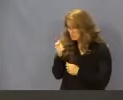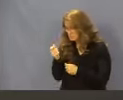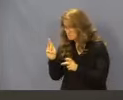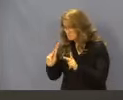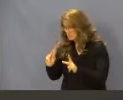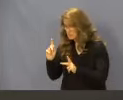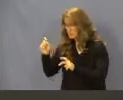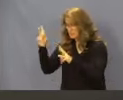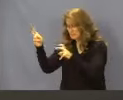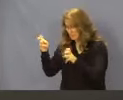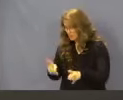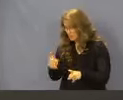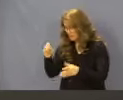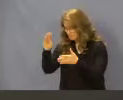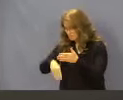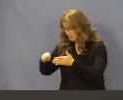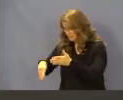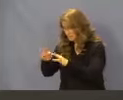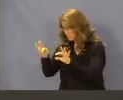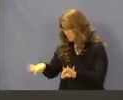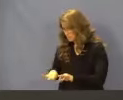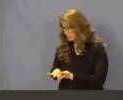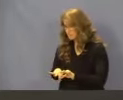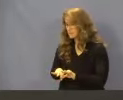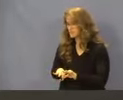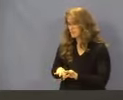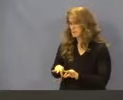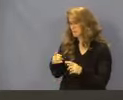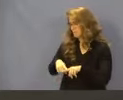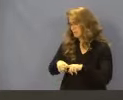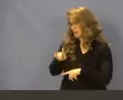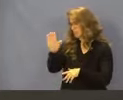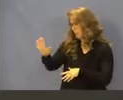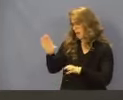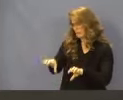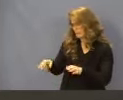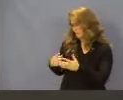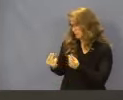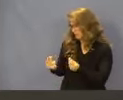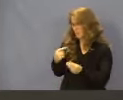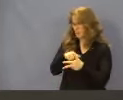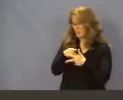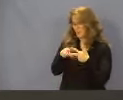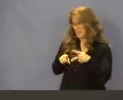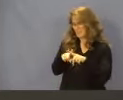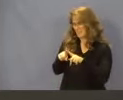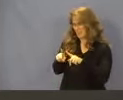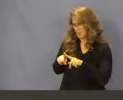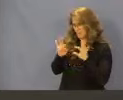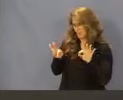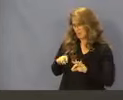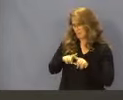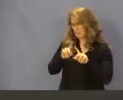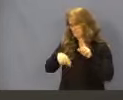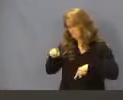should download and complete the updated forms based on the activity being proposed. We have three different forms for various types of